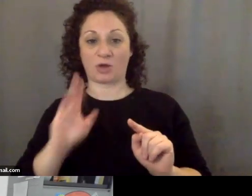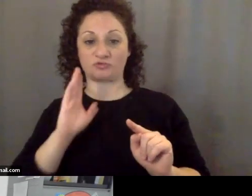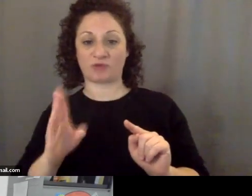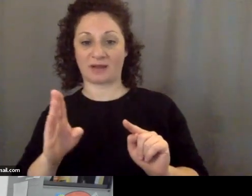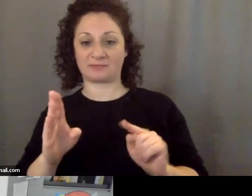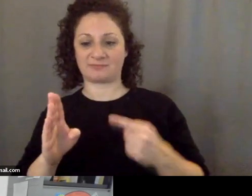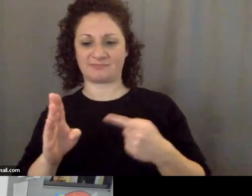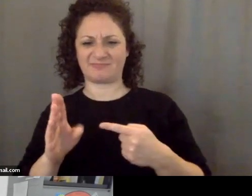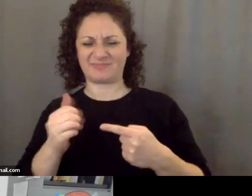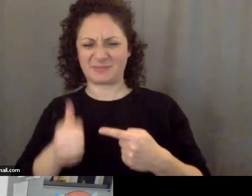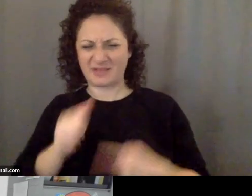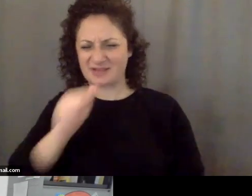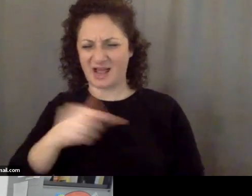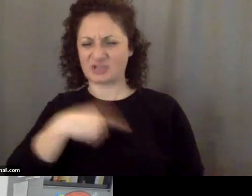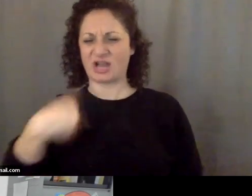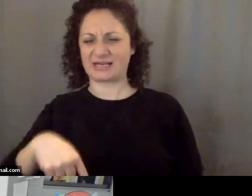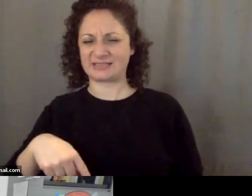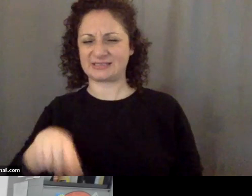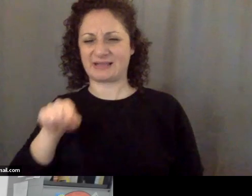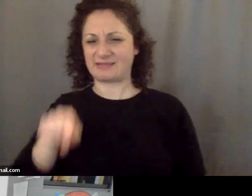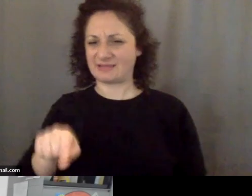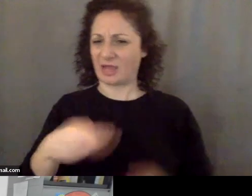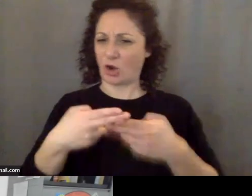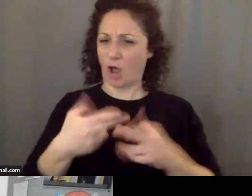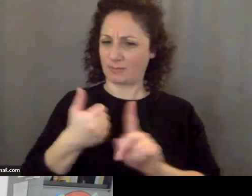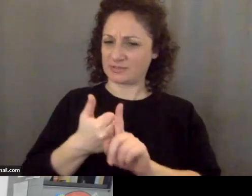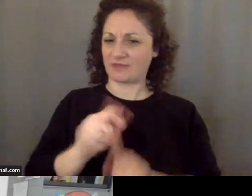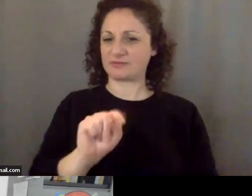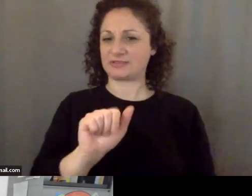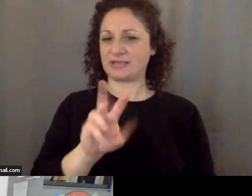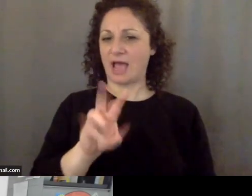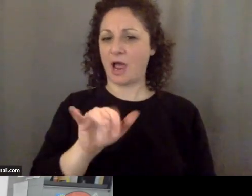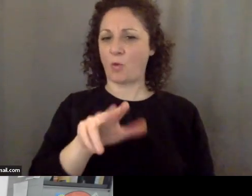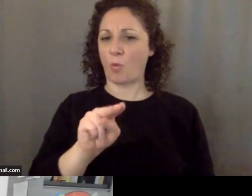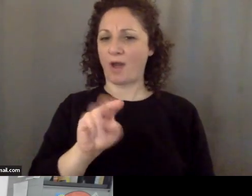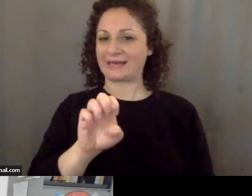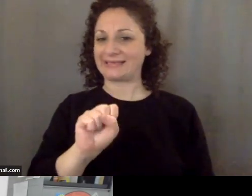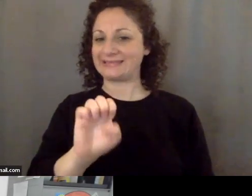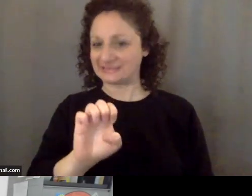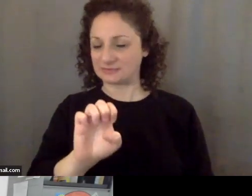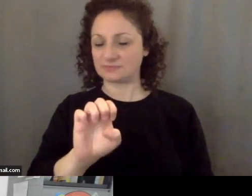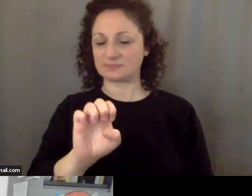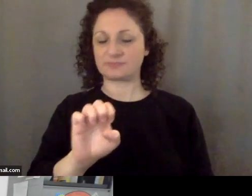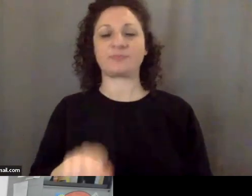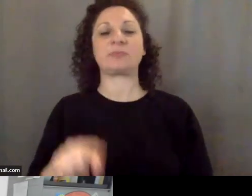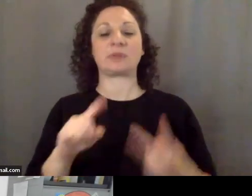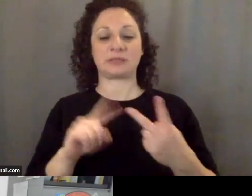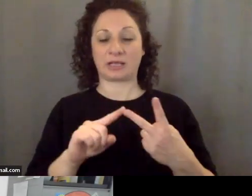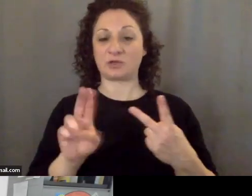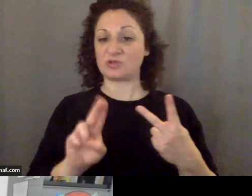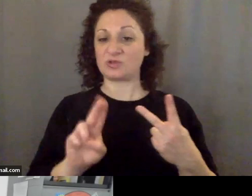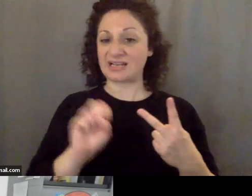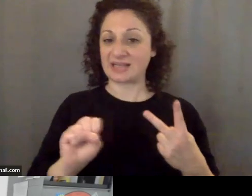they consider themselves Taiwanese and second the United States did not say it